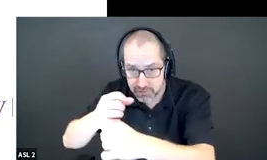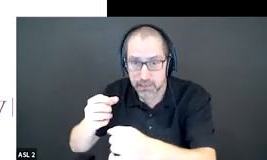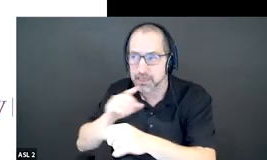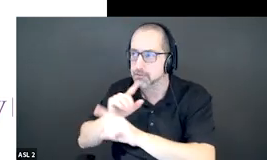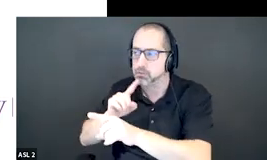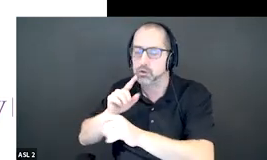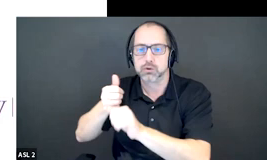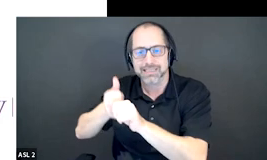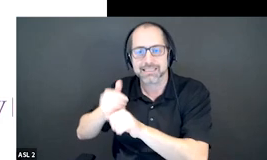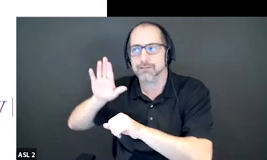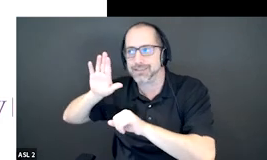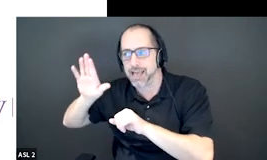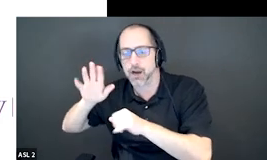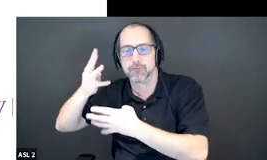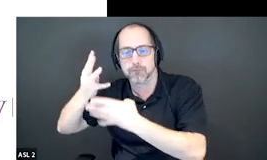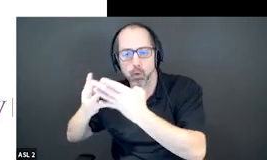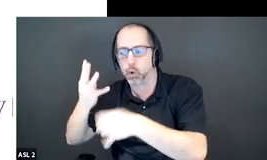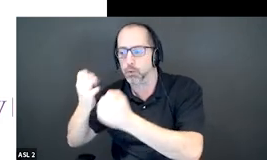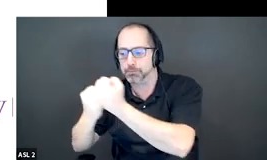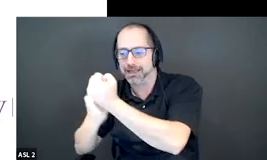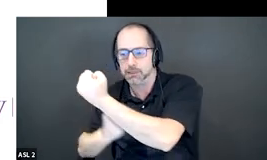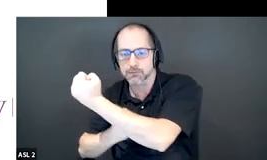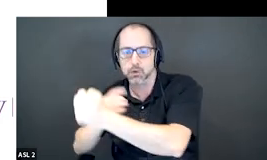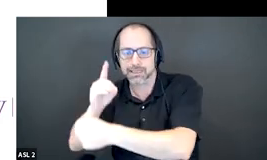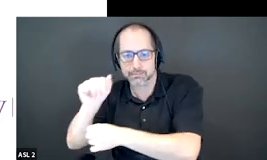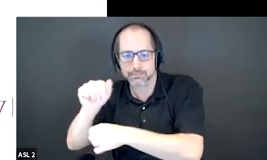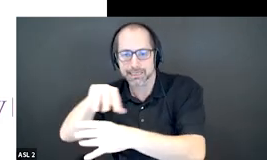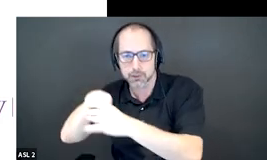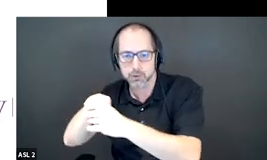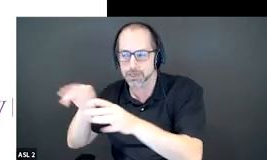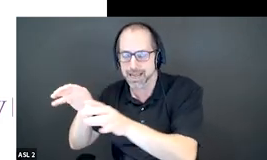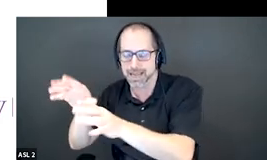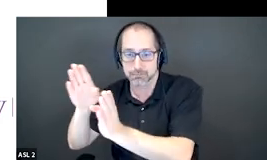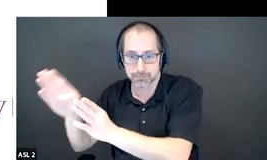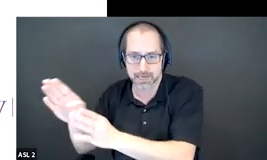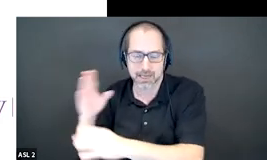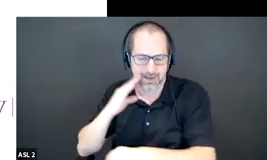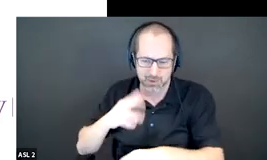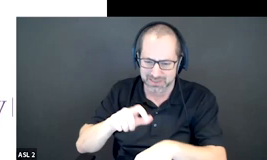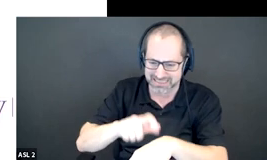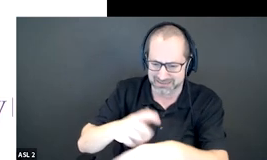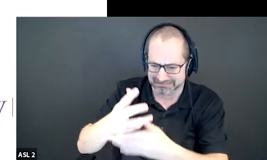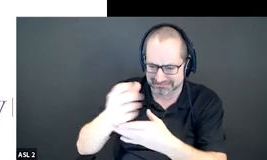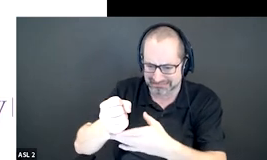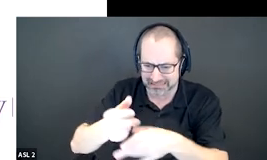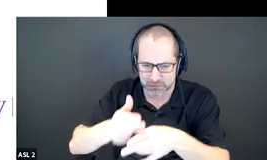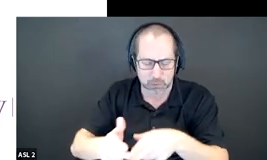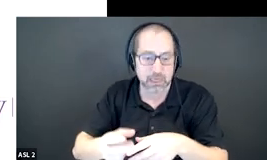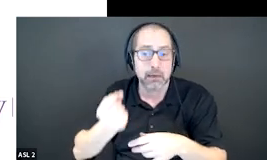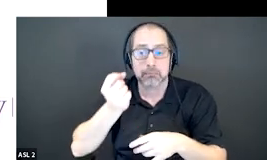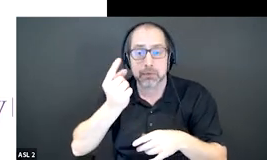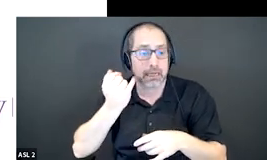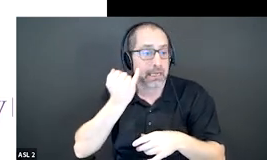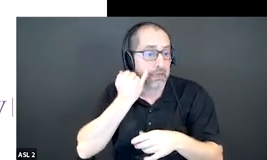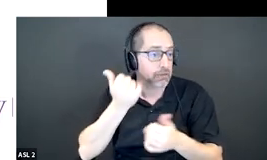inclusion access plan um and i know we're a little bit short on time and we talked about that earlier in the presentation um so um if there's